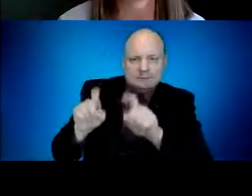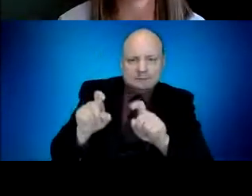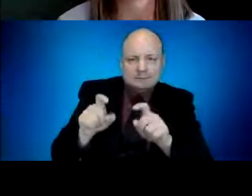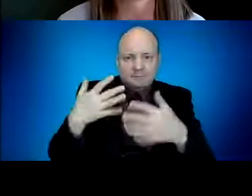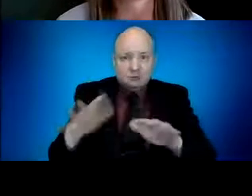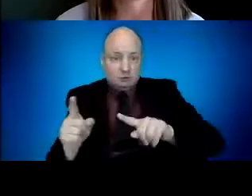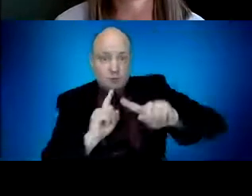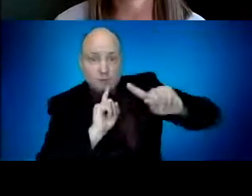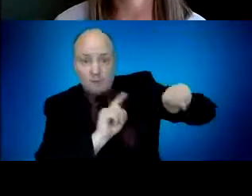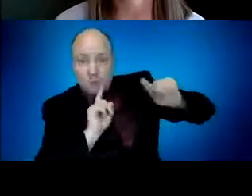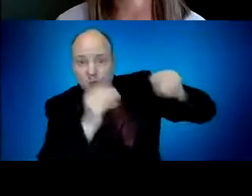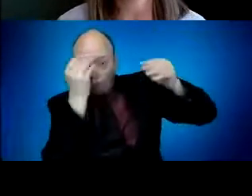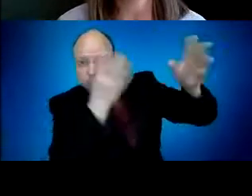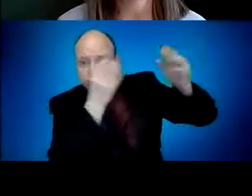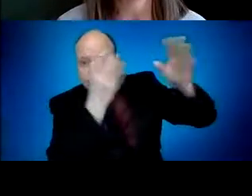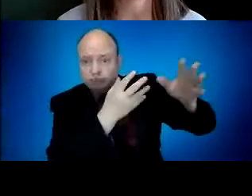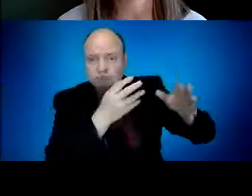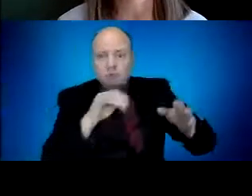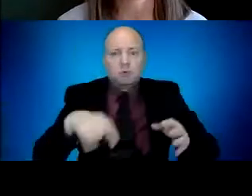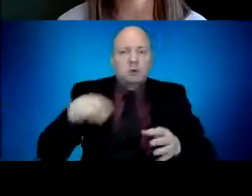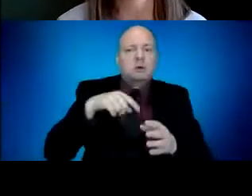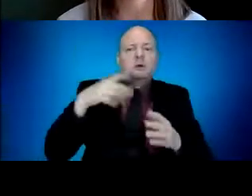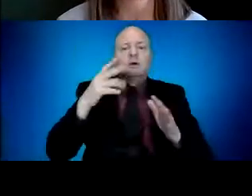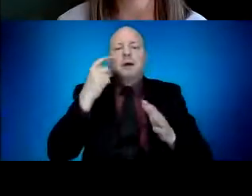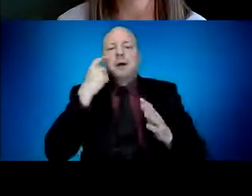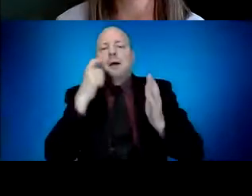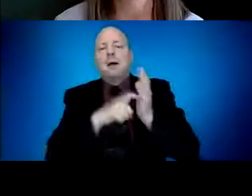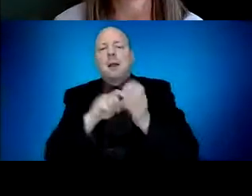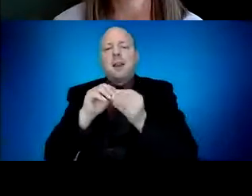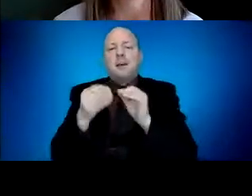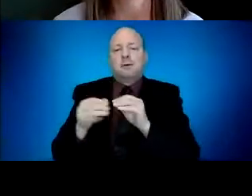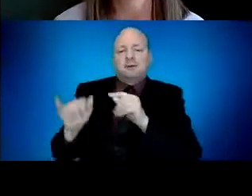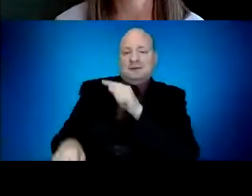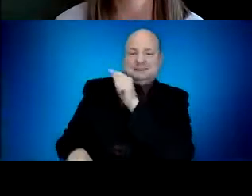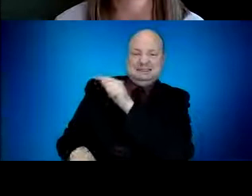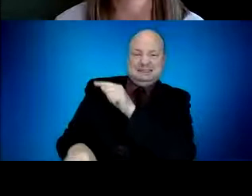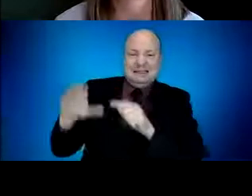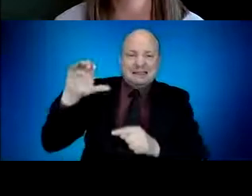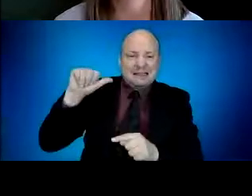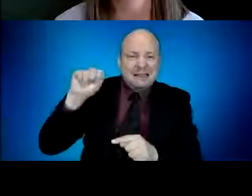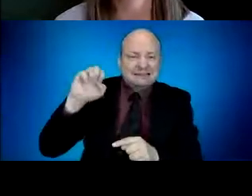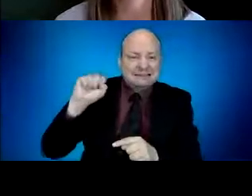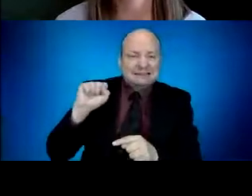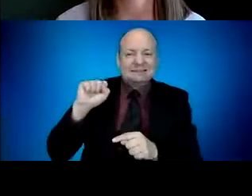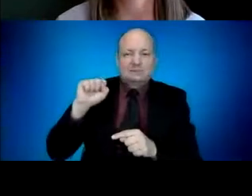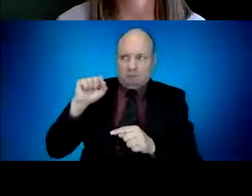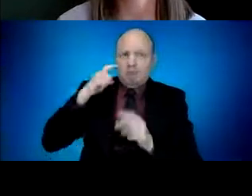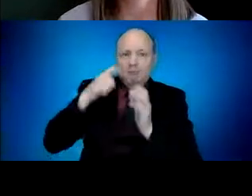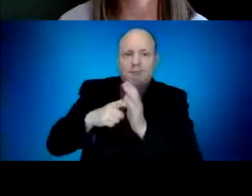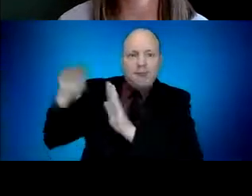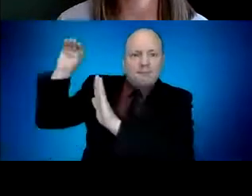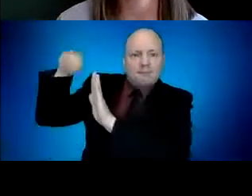dramatically. Correspondingly, our average weekly testing volume has also decreased to